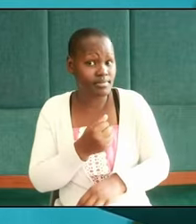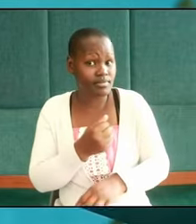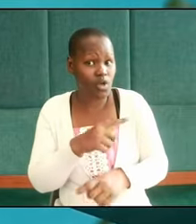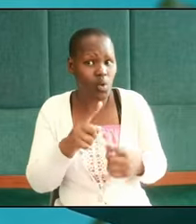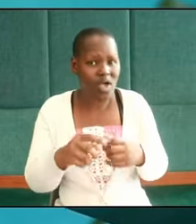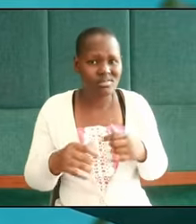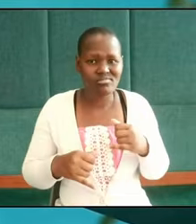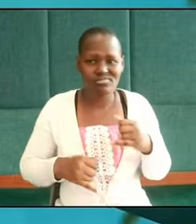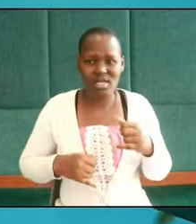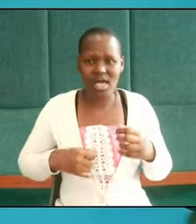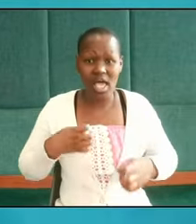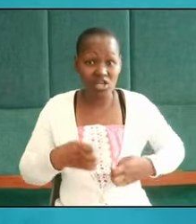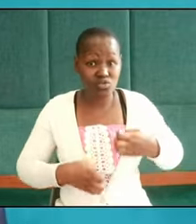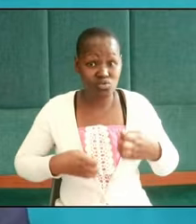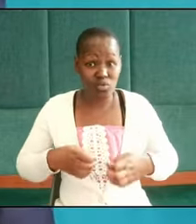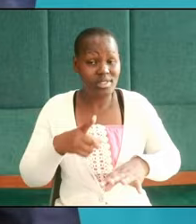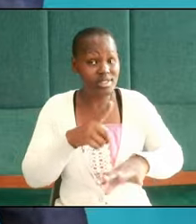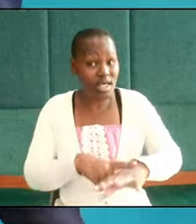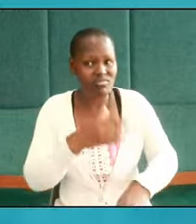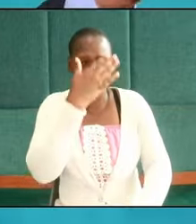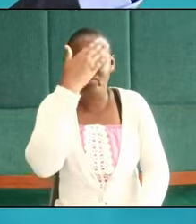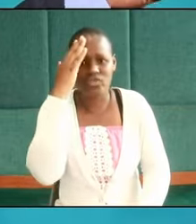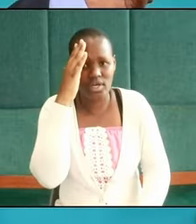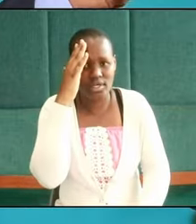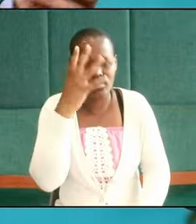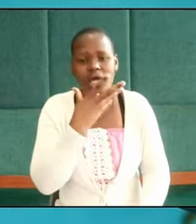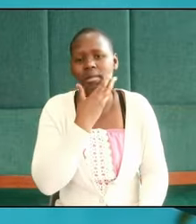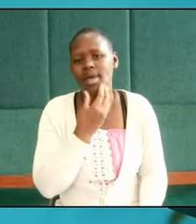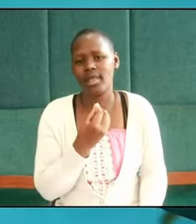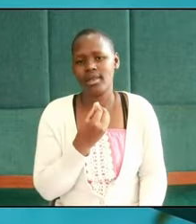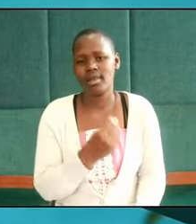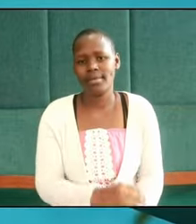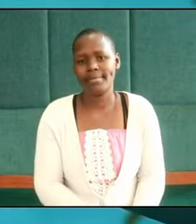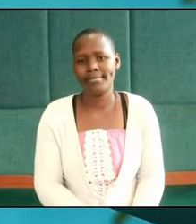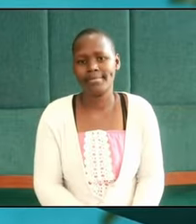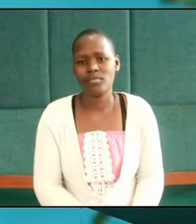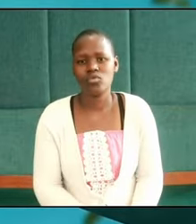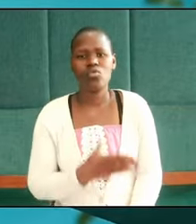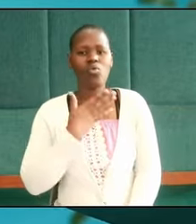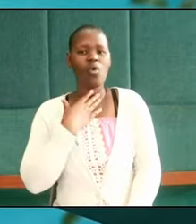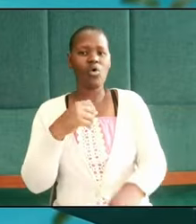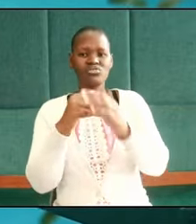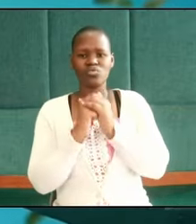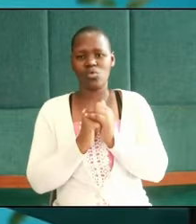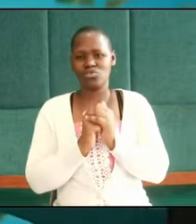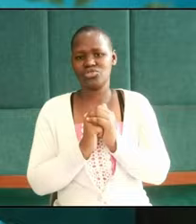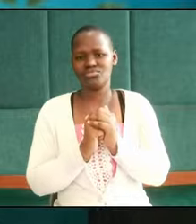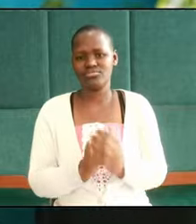they are enjoying at times they forget that they are men and they may want to be worshipped